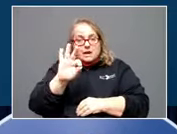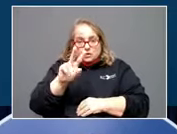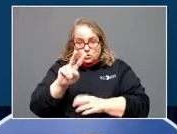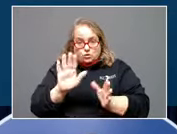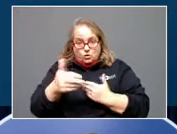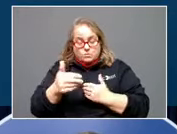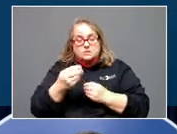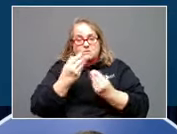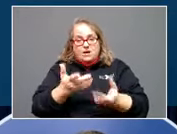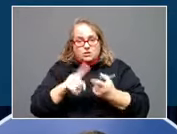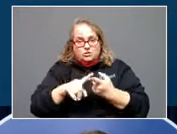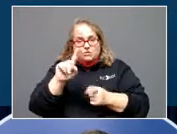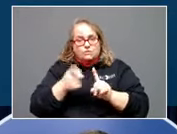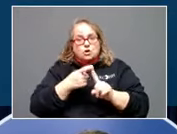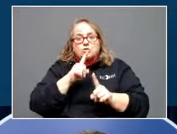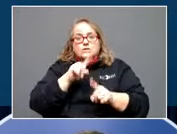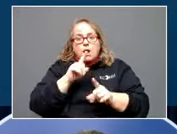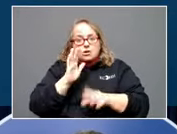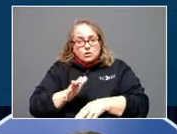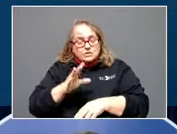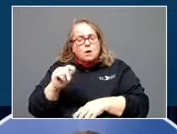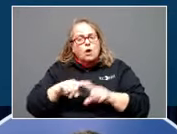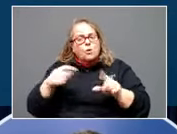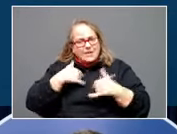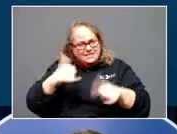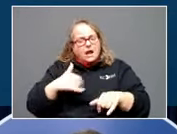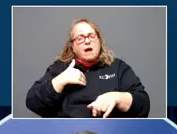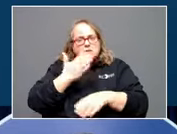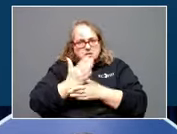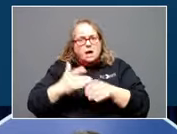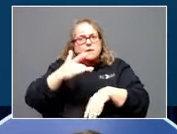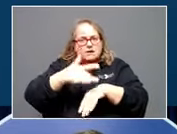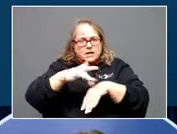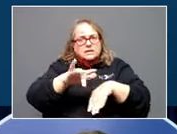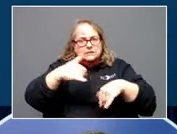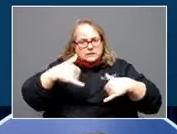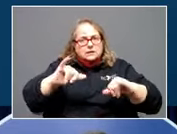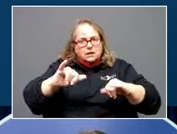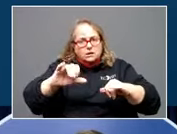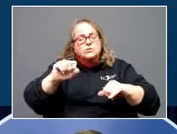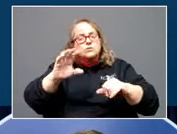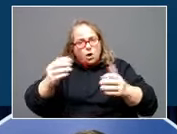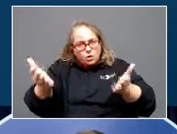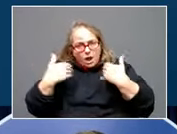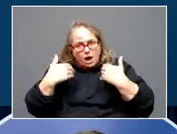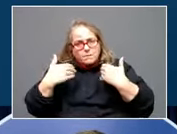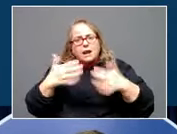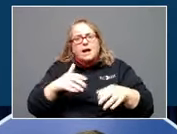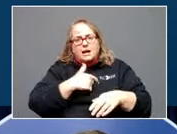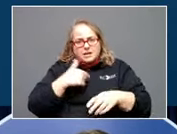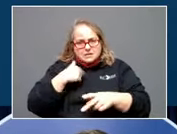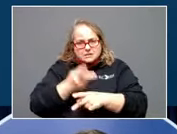first responders, but we still have some vacancies. So, come. Let us take care of you.